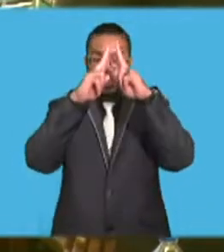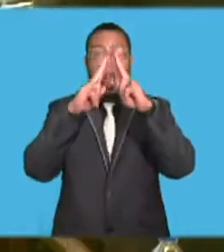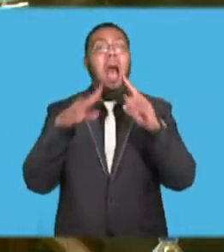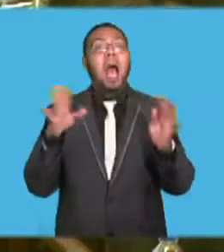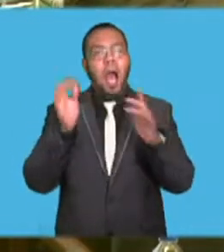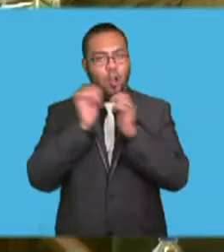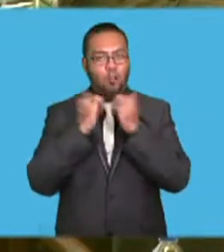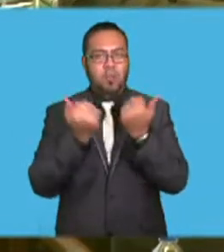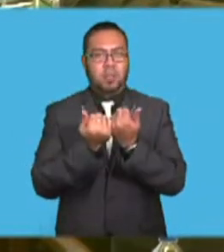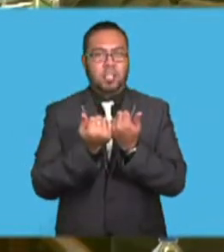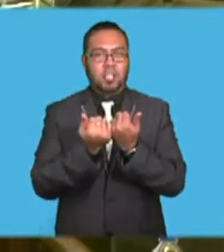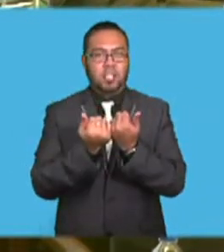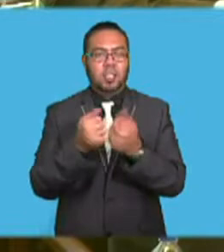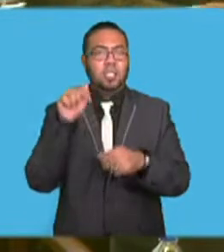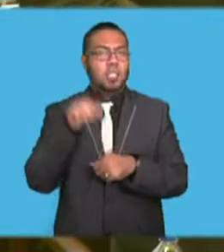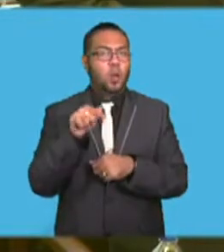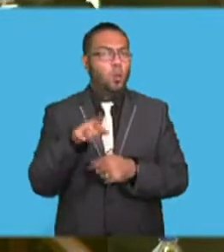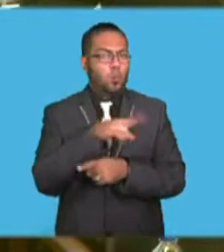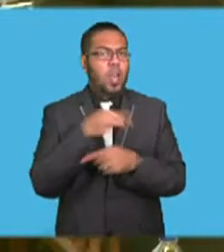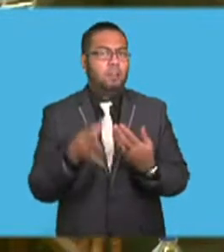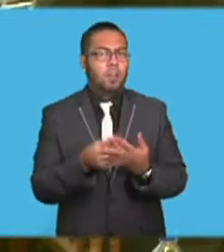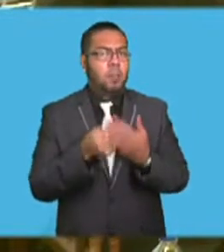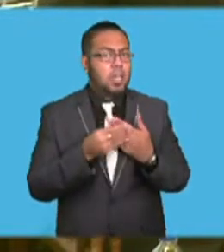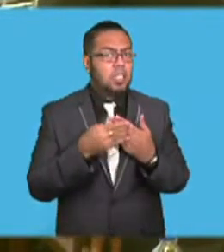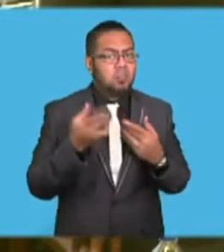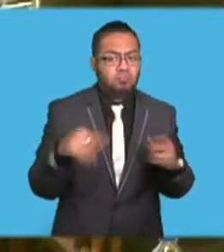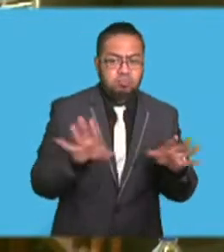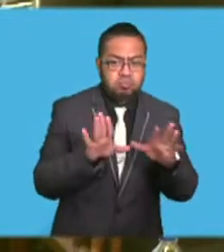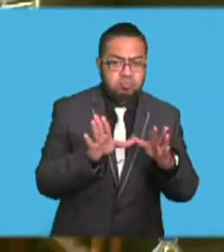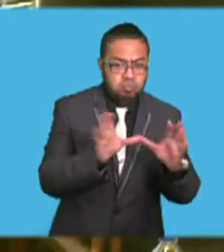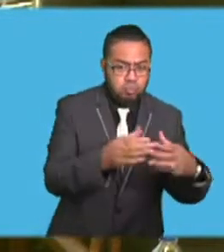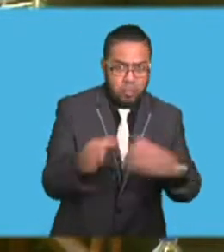Agreement, we have parties, and we have the non-party stakeholders.